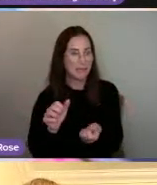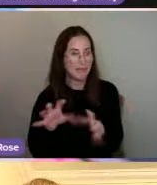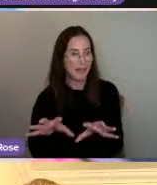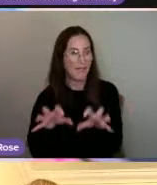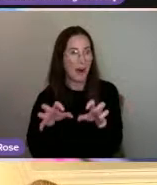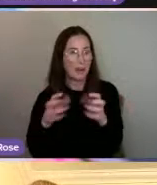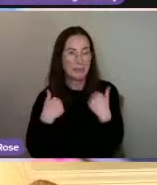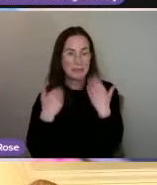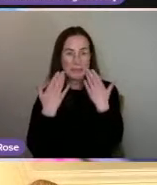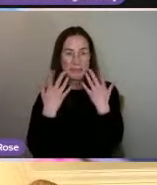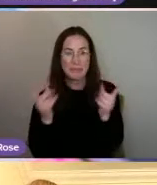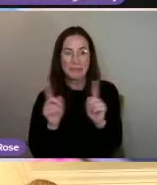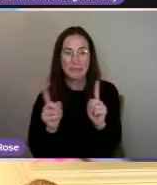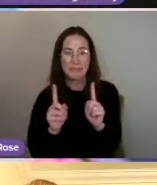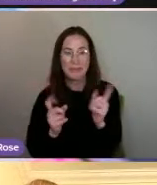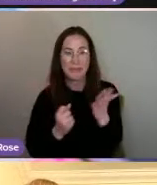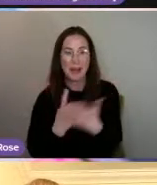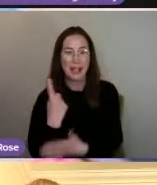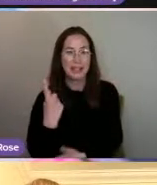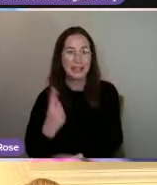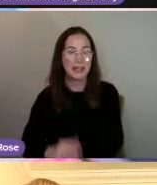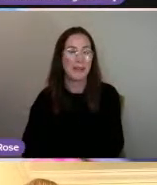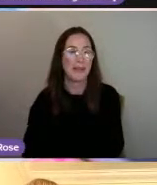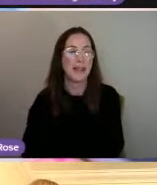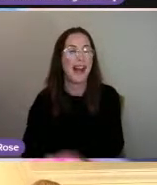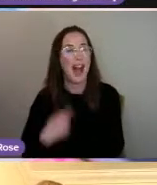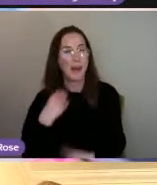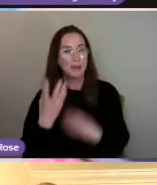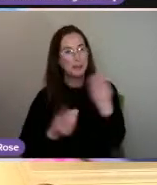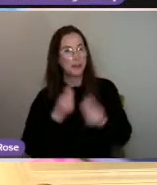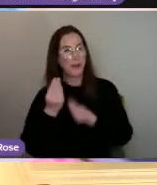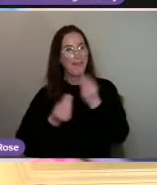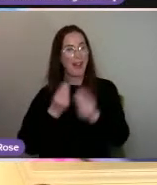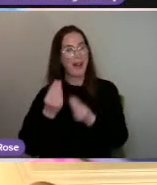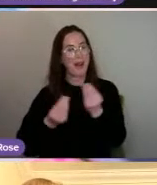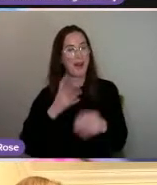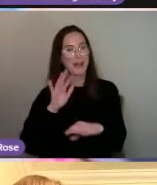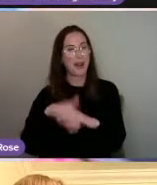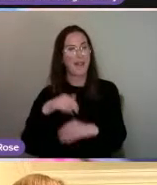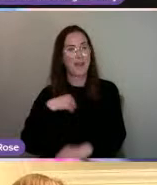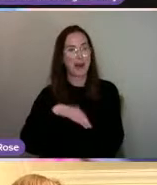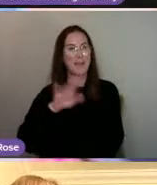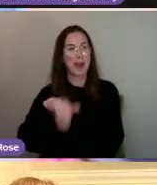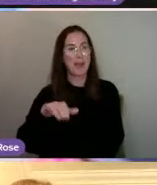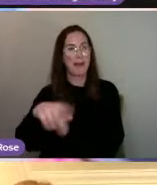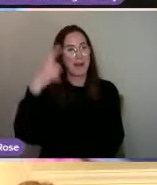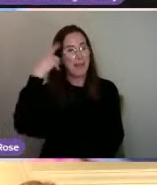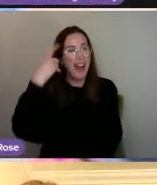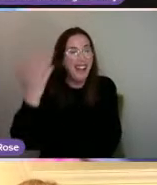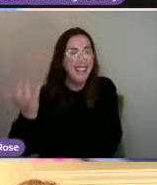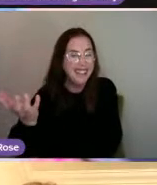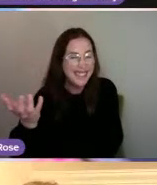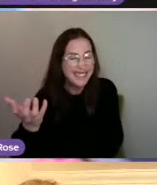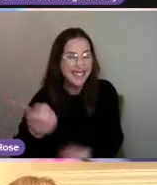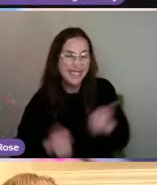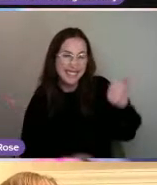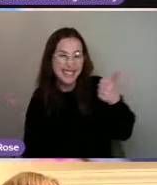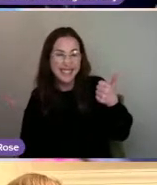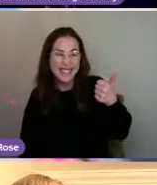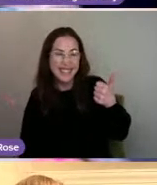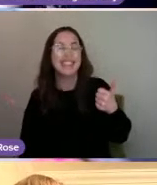happened. And, okay, well, I'll just waffle on about my bipolar brain, then, for a bit.